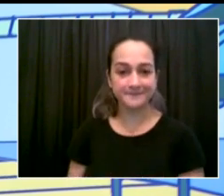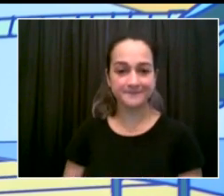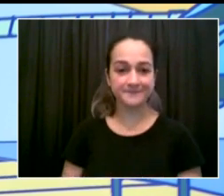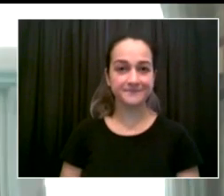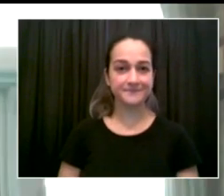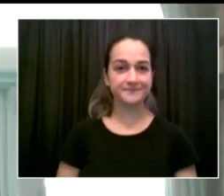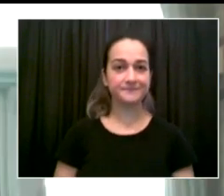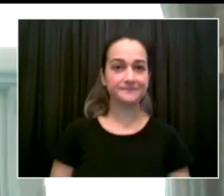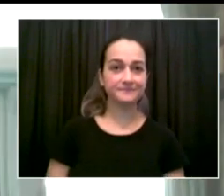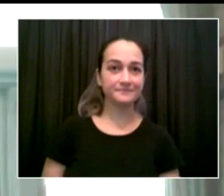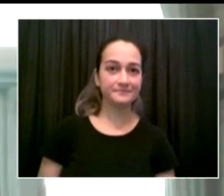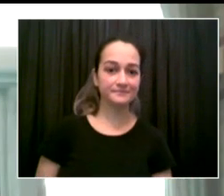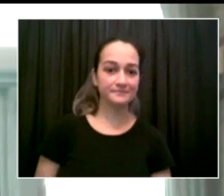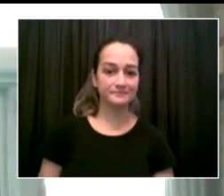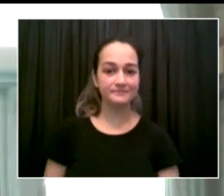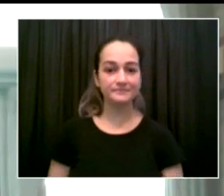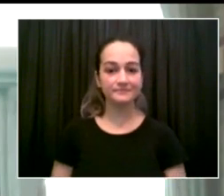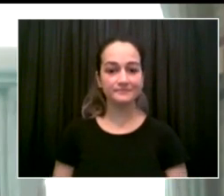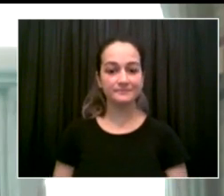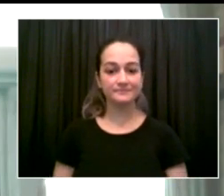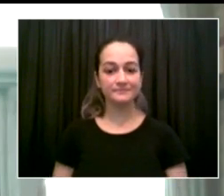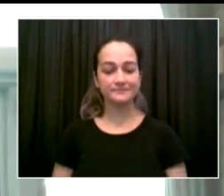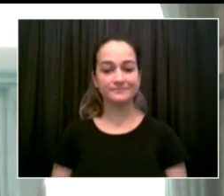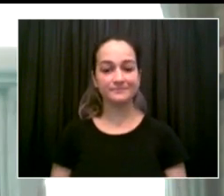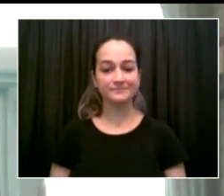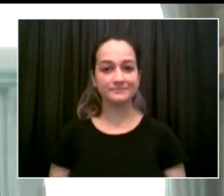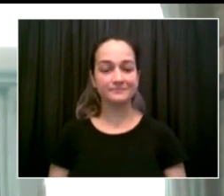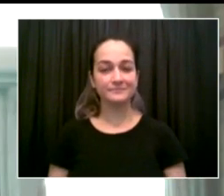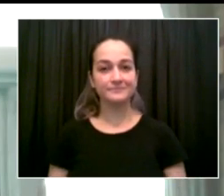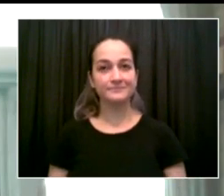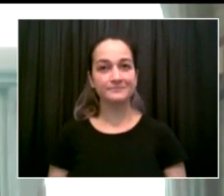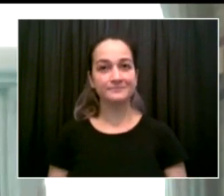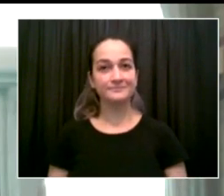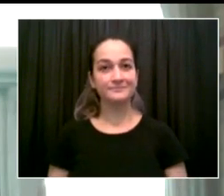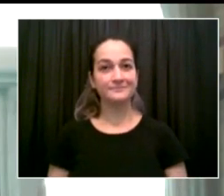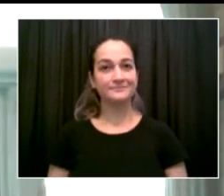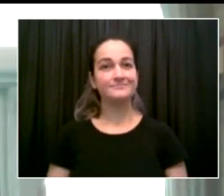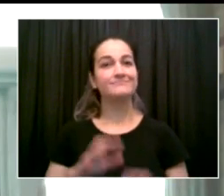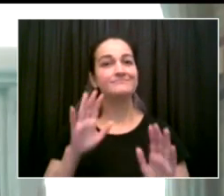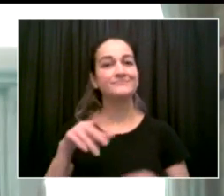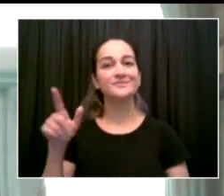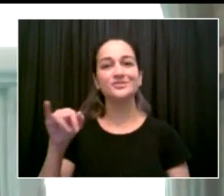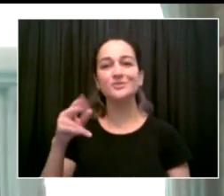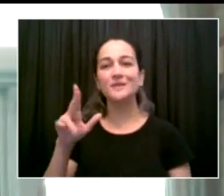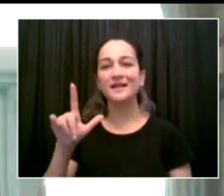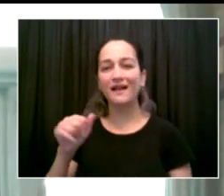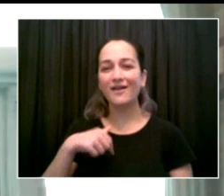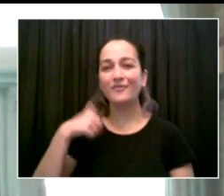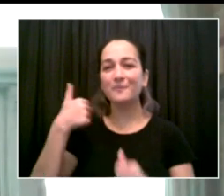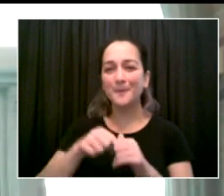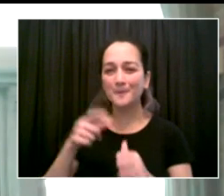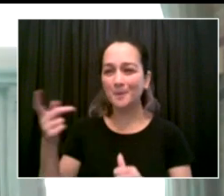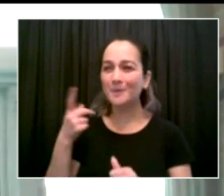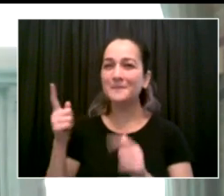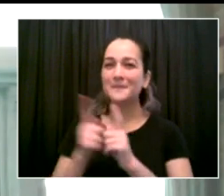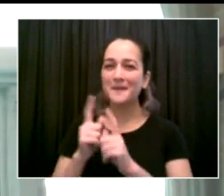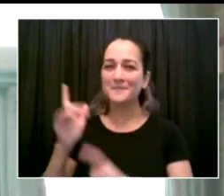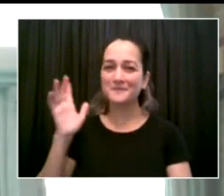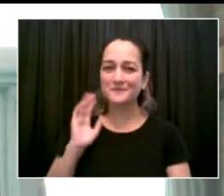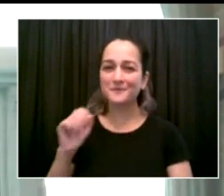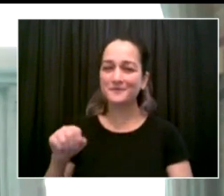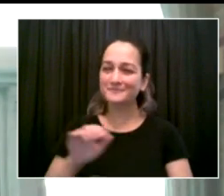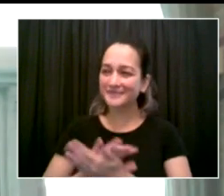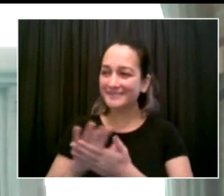good to hear from you, Jill. I feel we met in Staten Island, so it's good to be back there virtually today. So